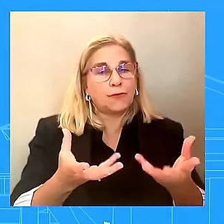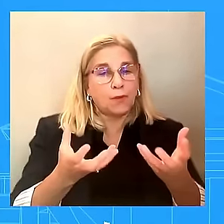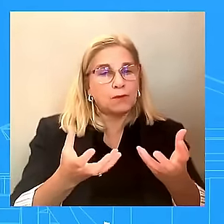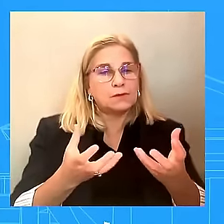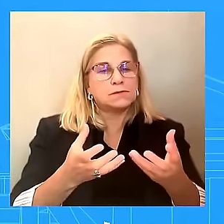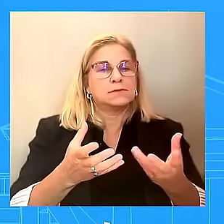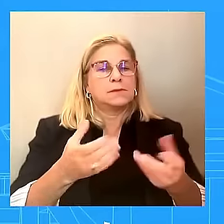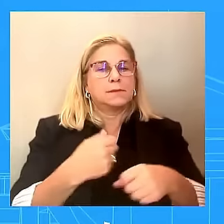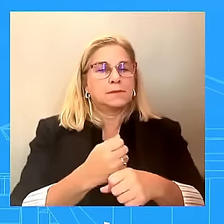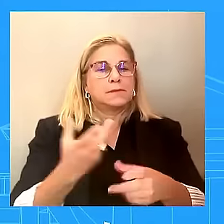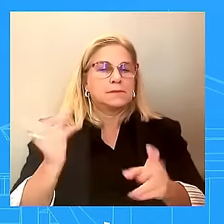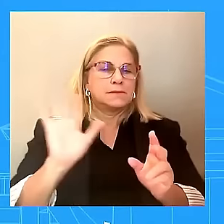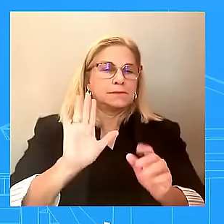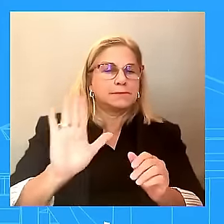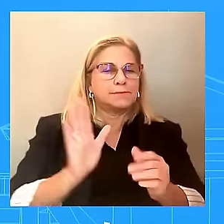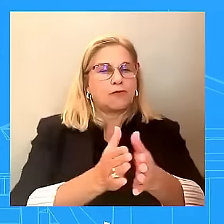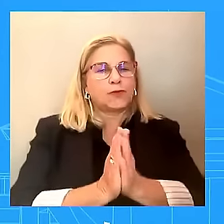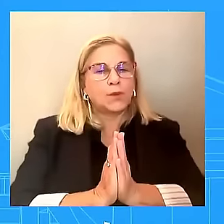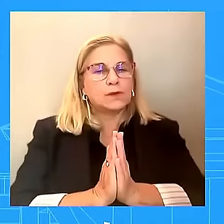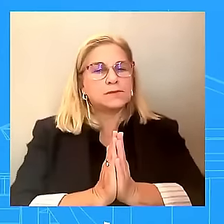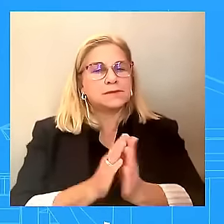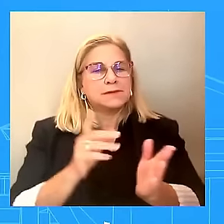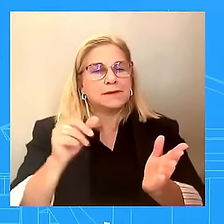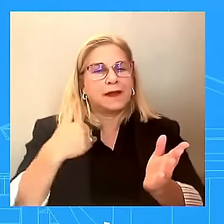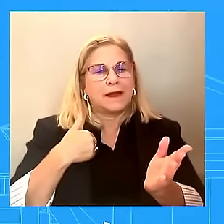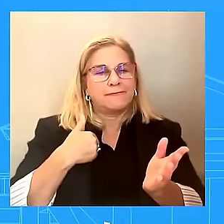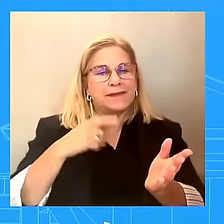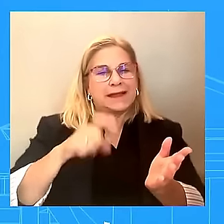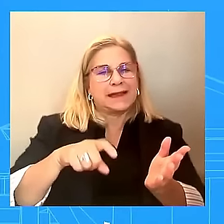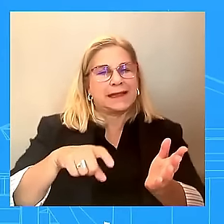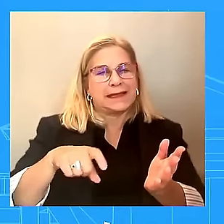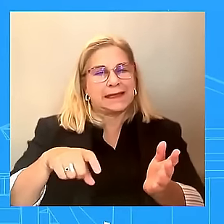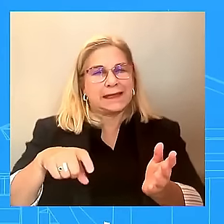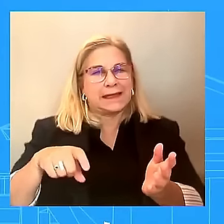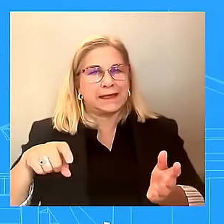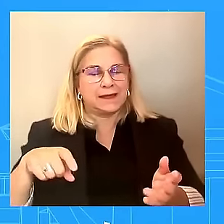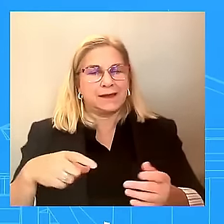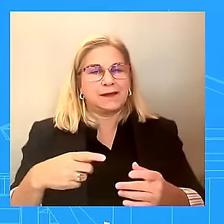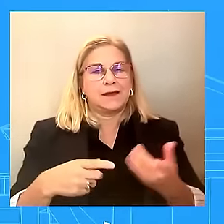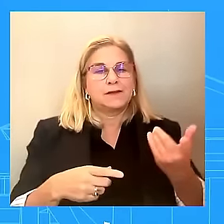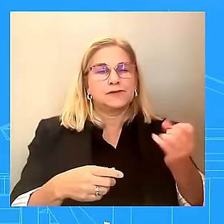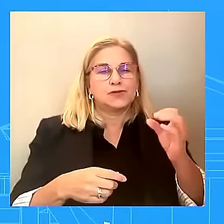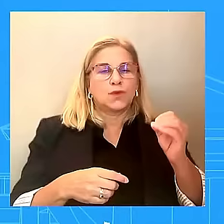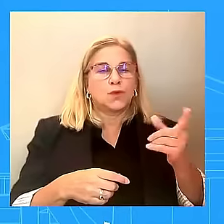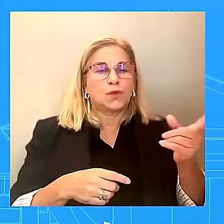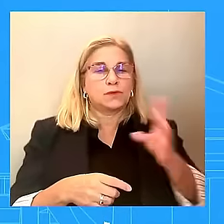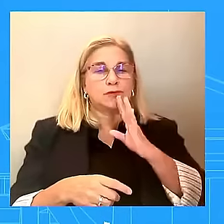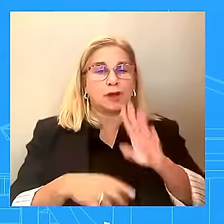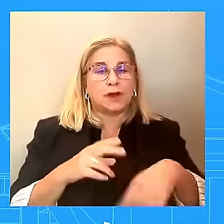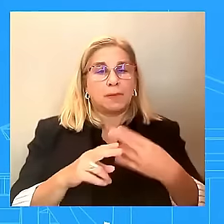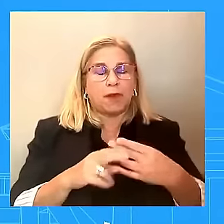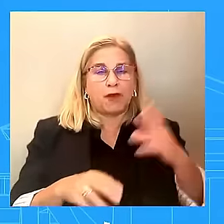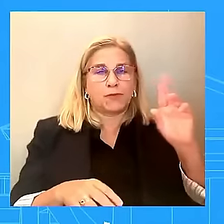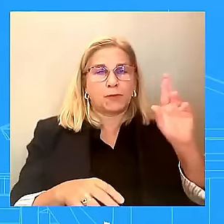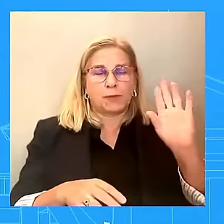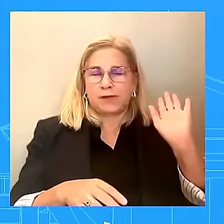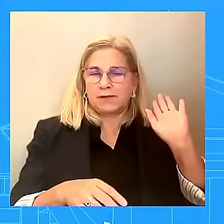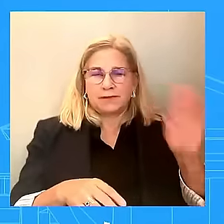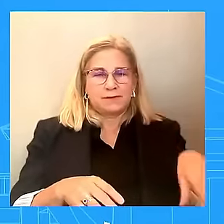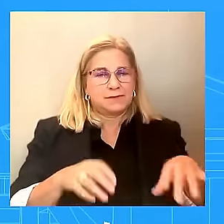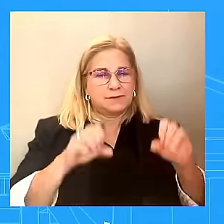would encourage the House Republicans to drop this, these kind of, this is a political stunt, they need to drop this. And